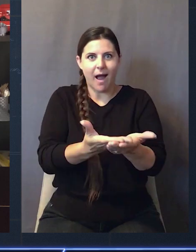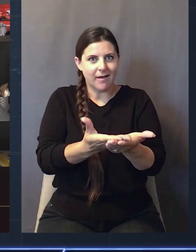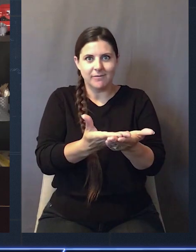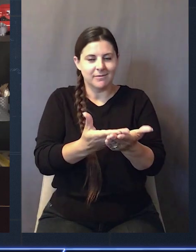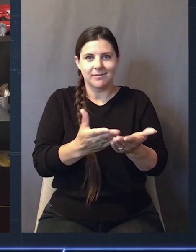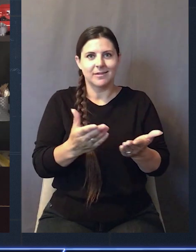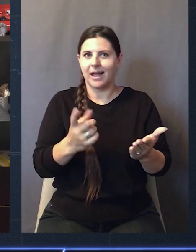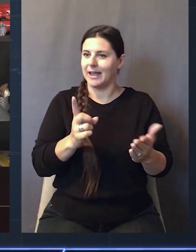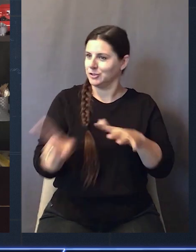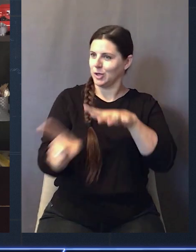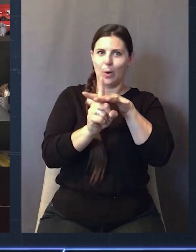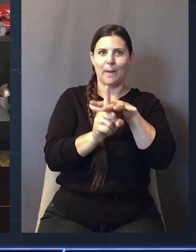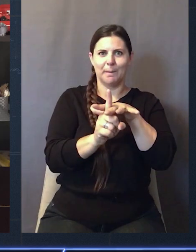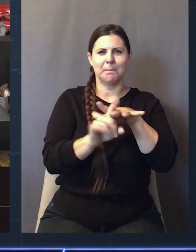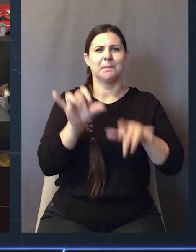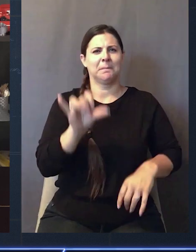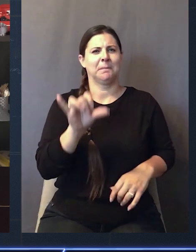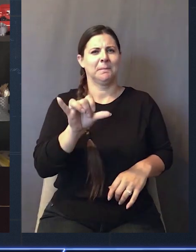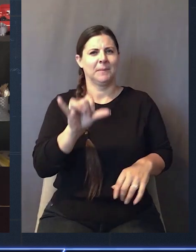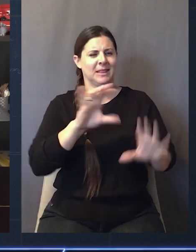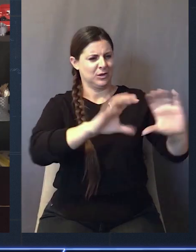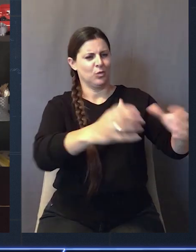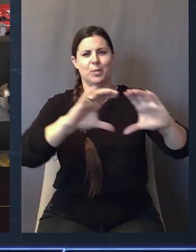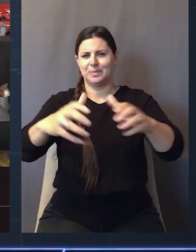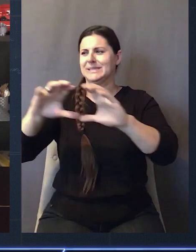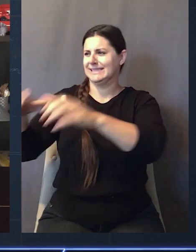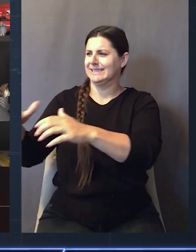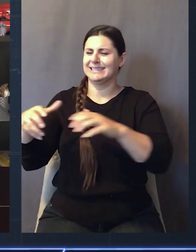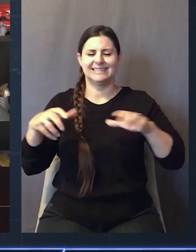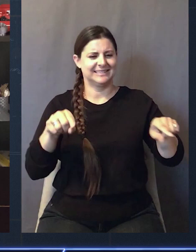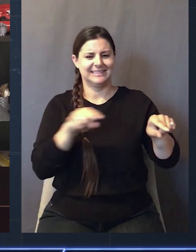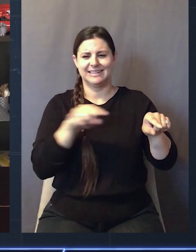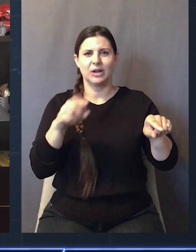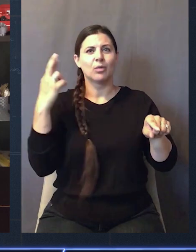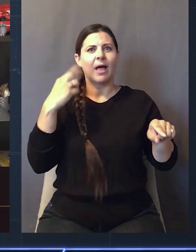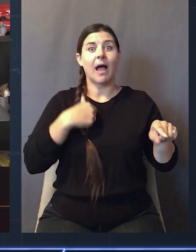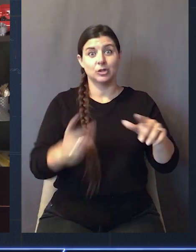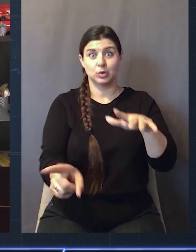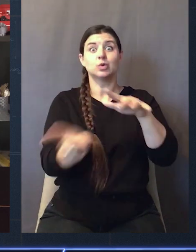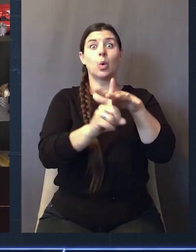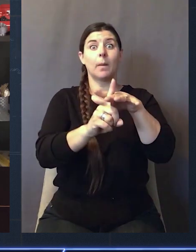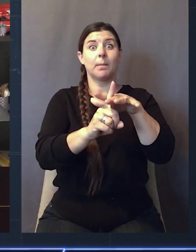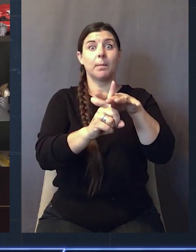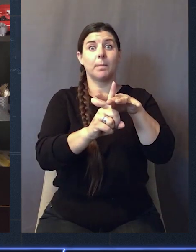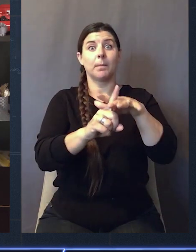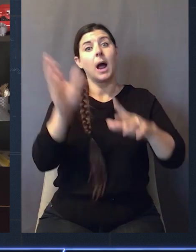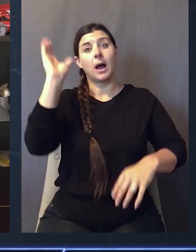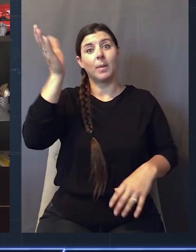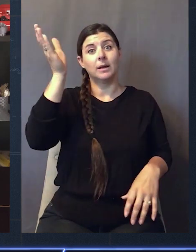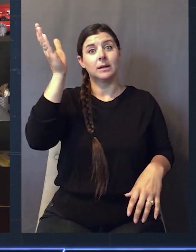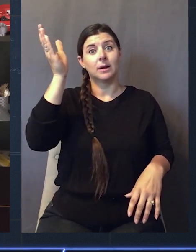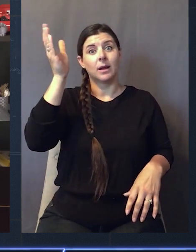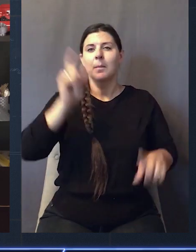just for showing up, and this was kind of an interesting lesson. All of these user groups involved realized that they were, it wasn't just me showing up